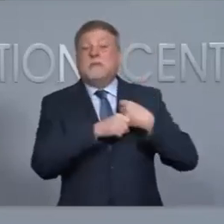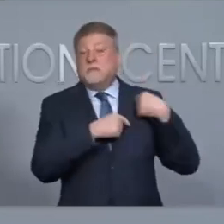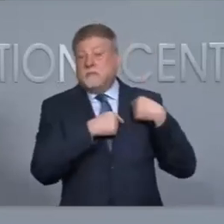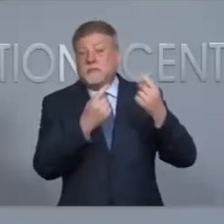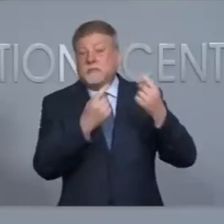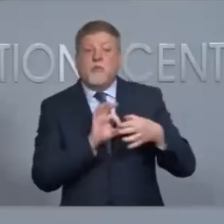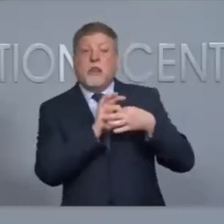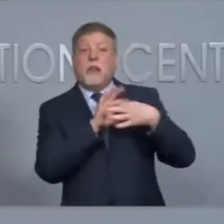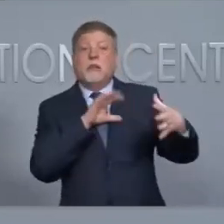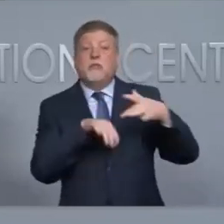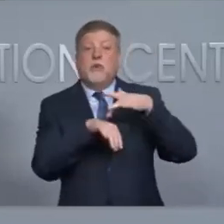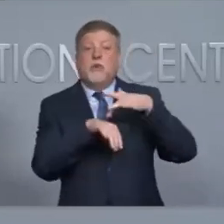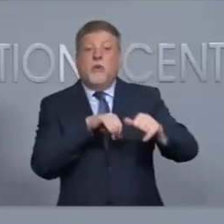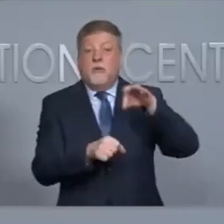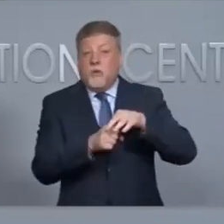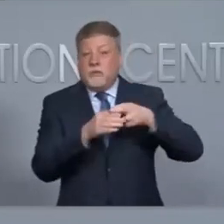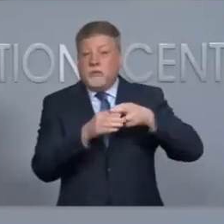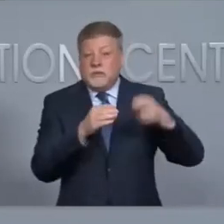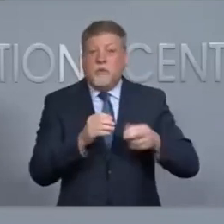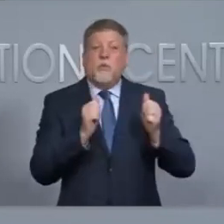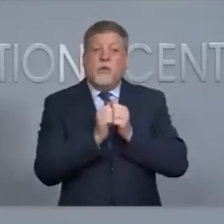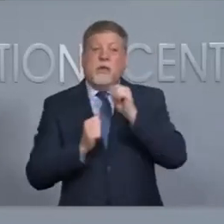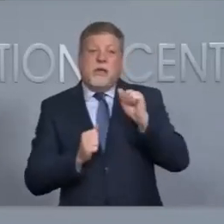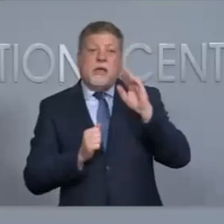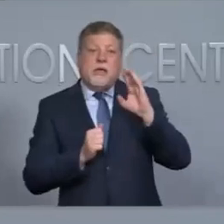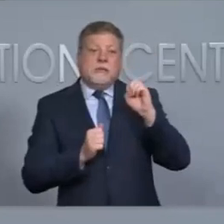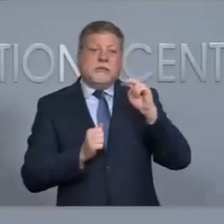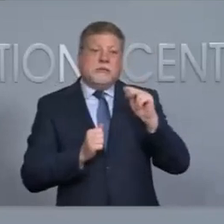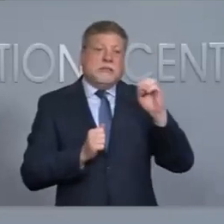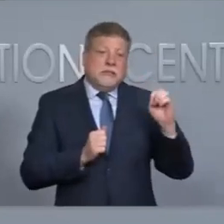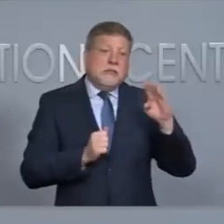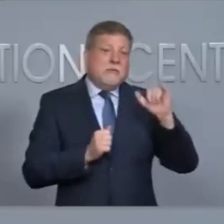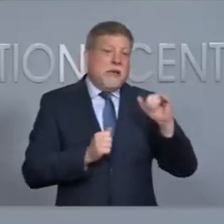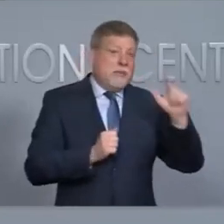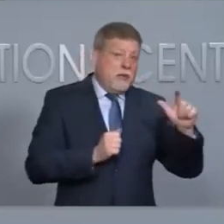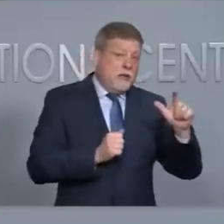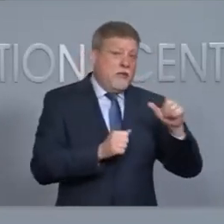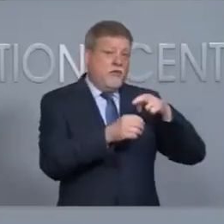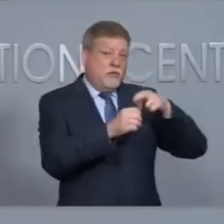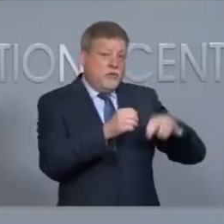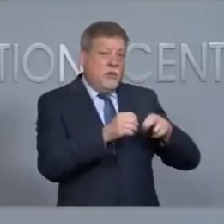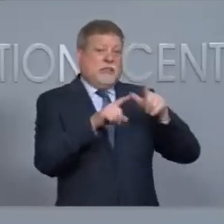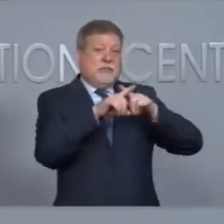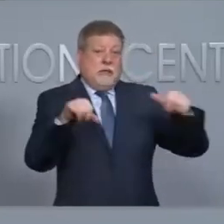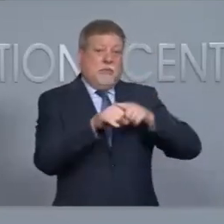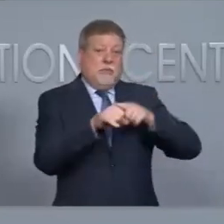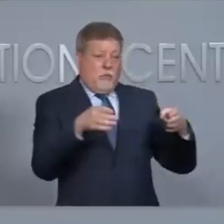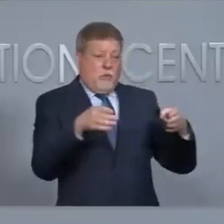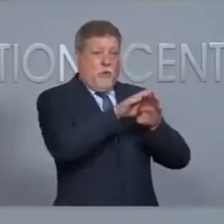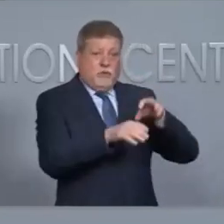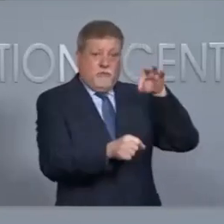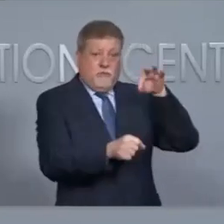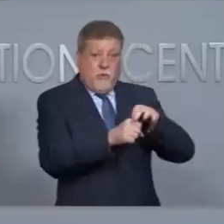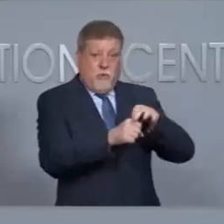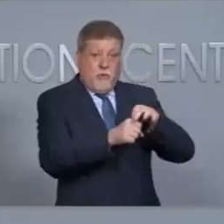those early voting results with absentee-by-mail results at the close of polls. Starting tomorrow, we will